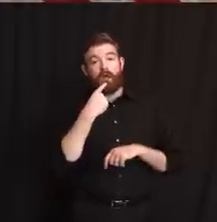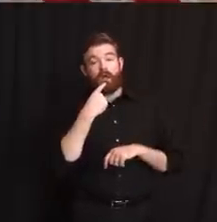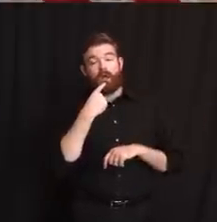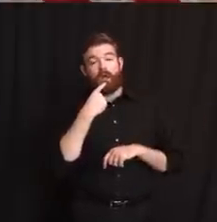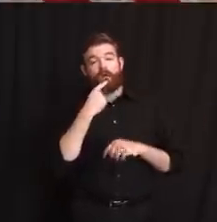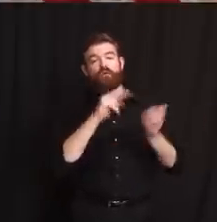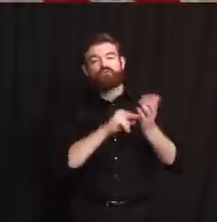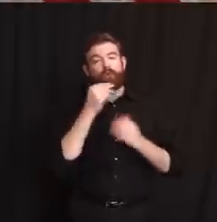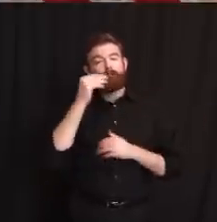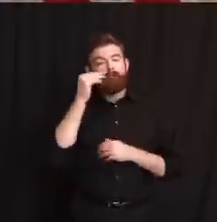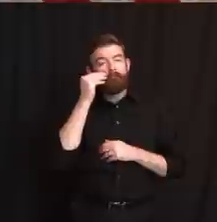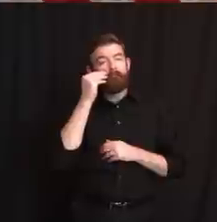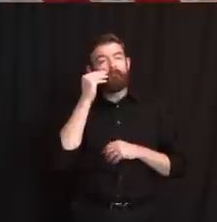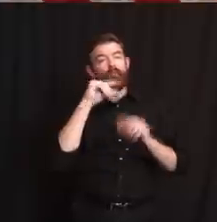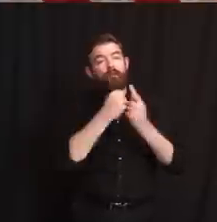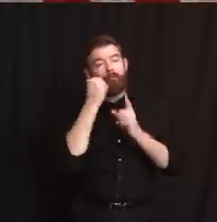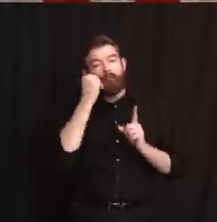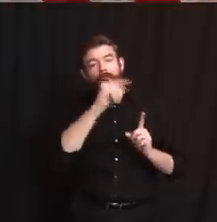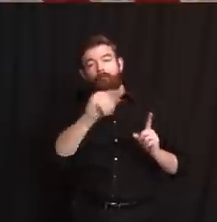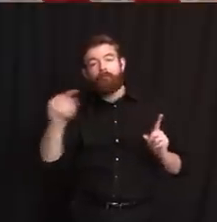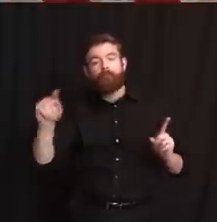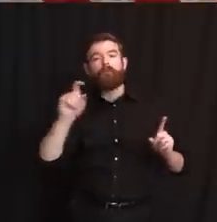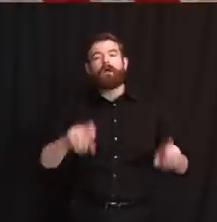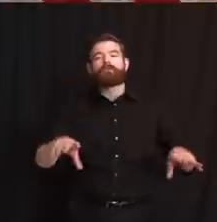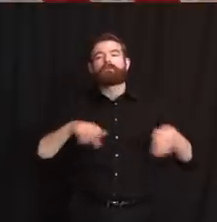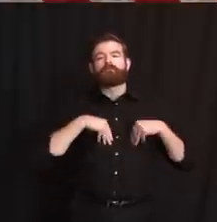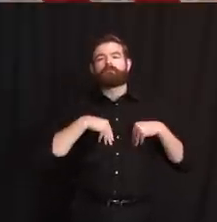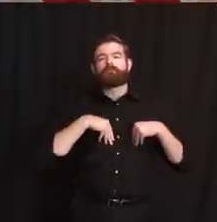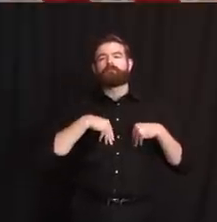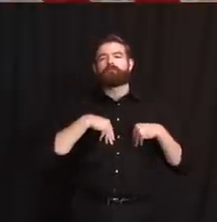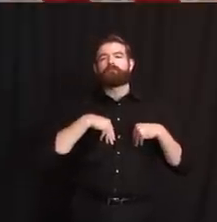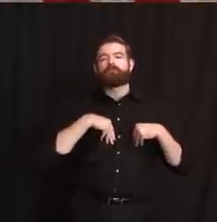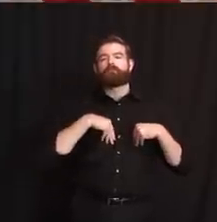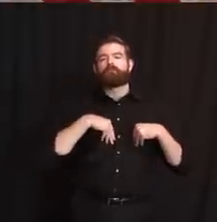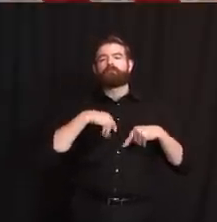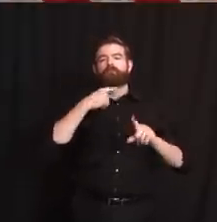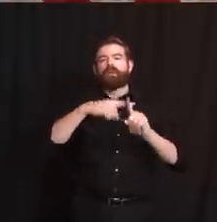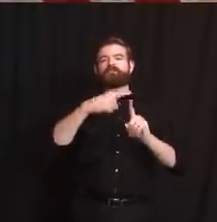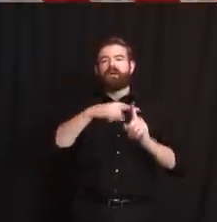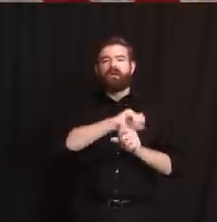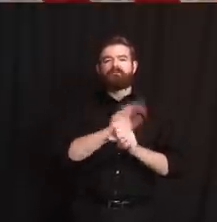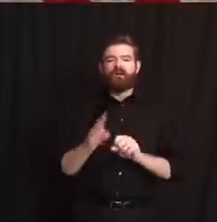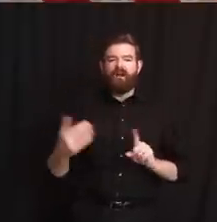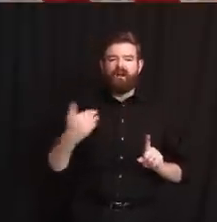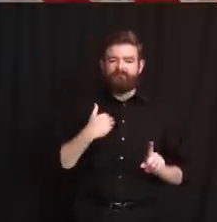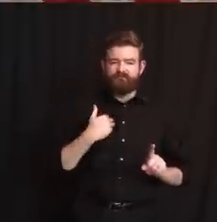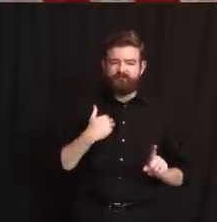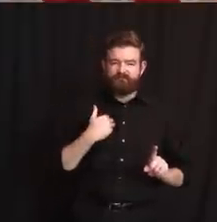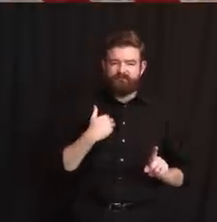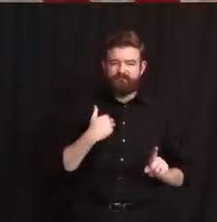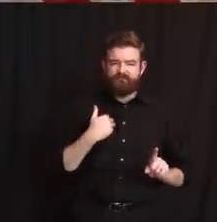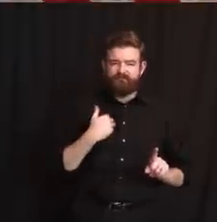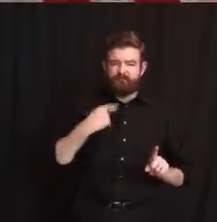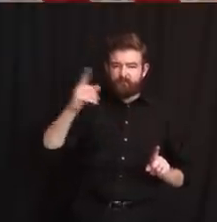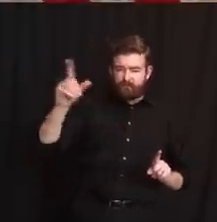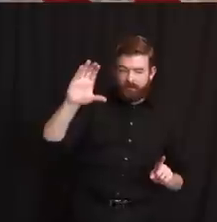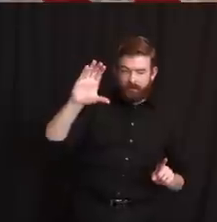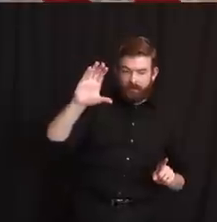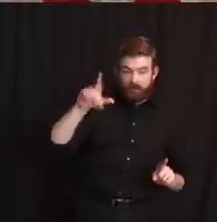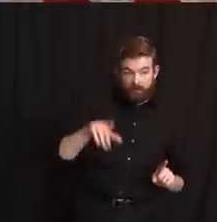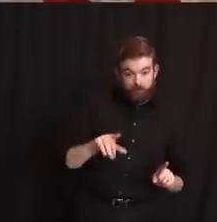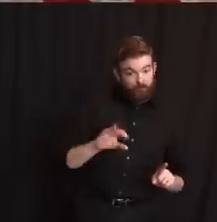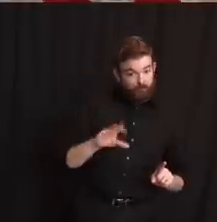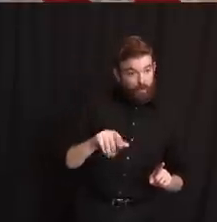the CDC advice and had much lower death rates. Why did your administration ignore the data and science on that issue that cost so many lives?